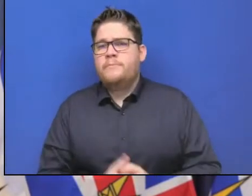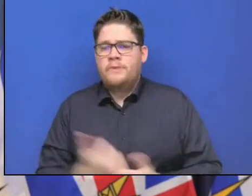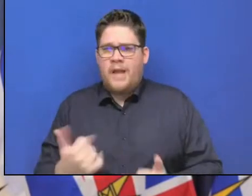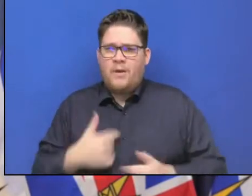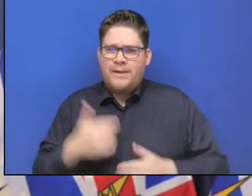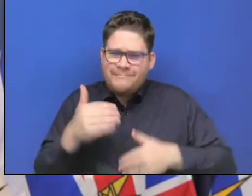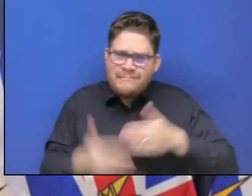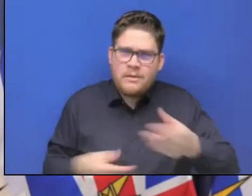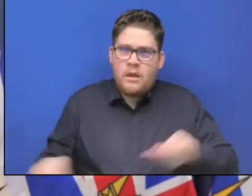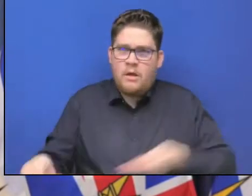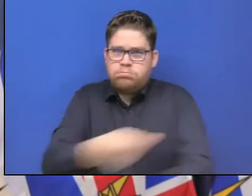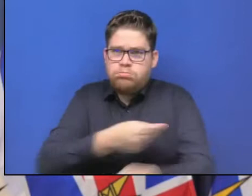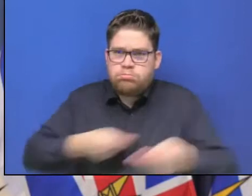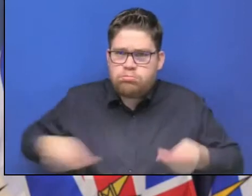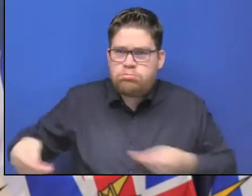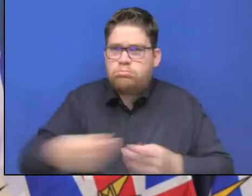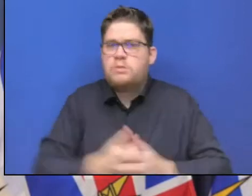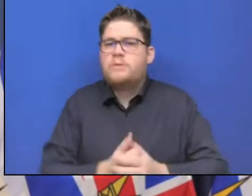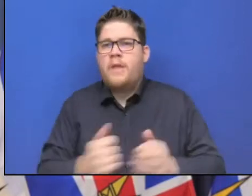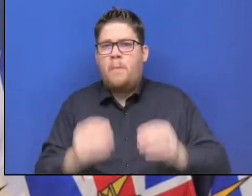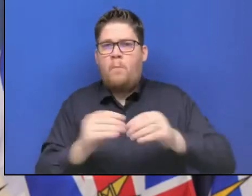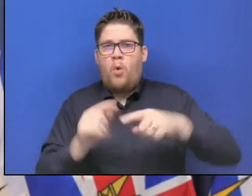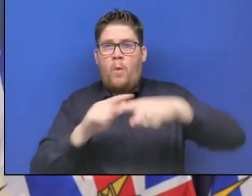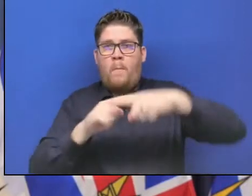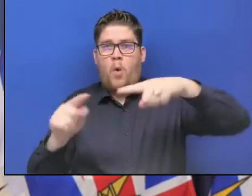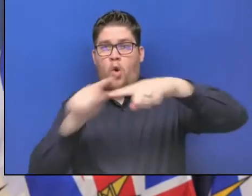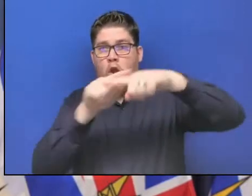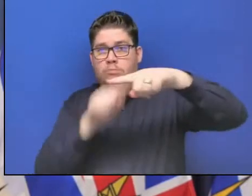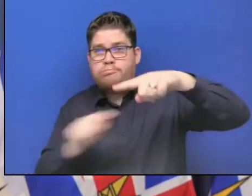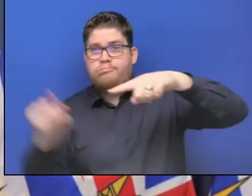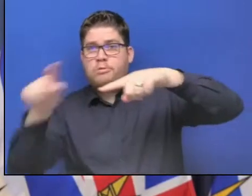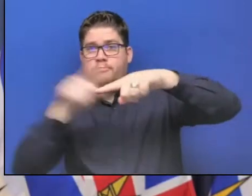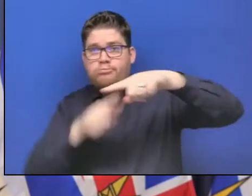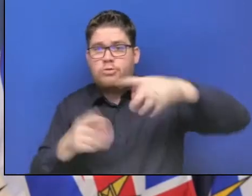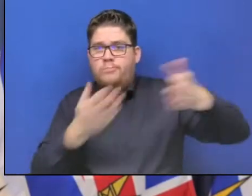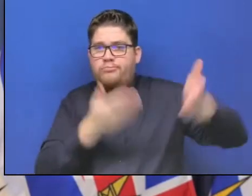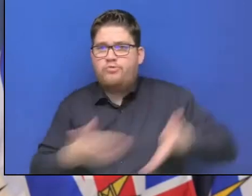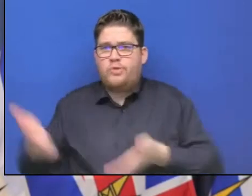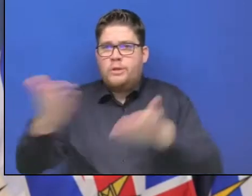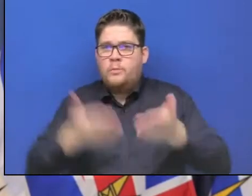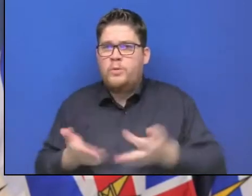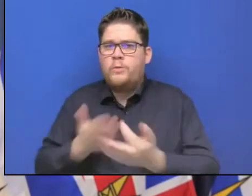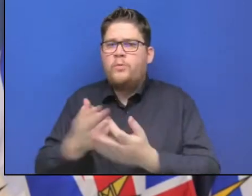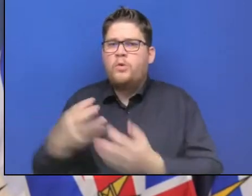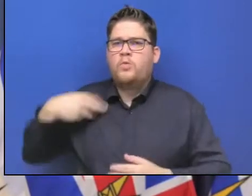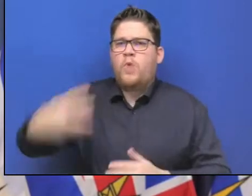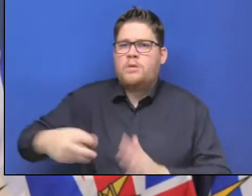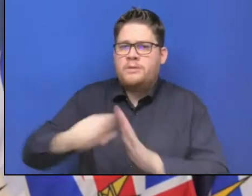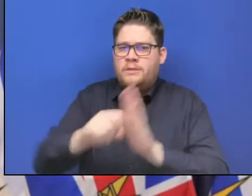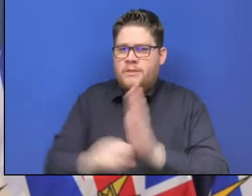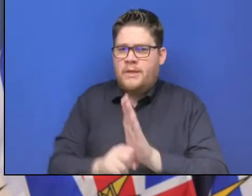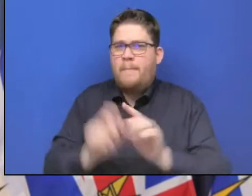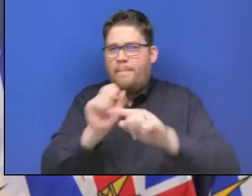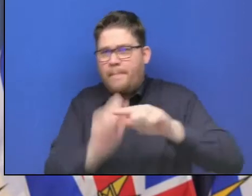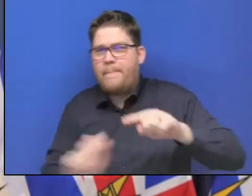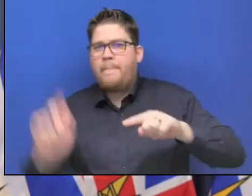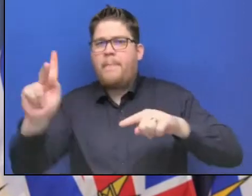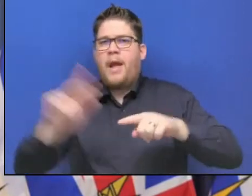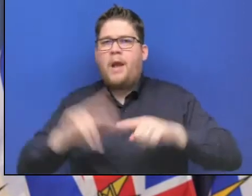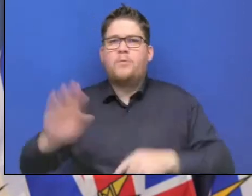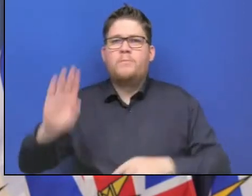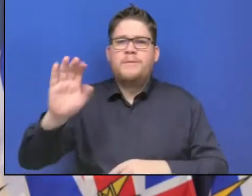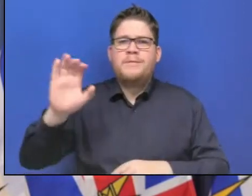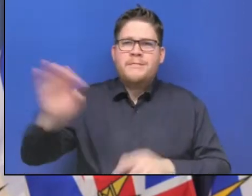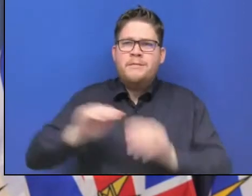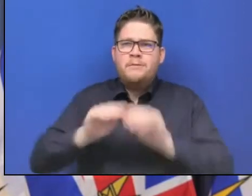traffic to go to transit through Washington State and get back into the Okanagan and interior. Penny, you have a follow-up?